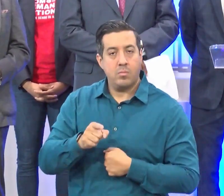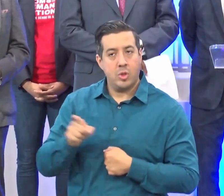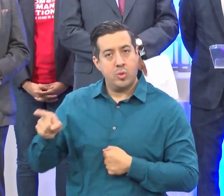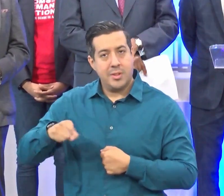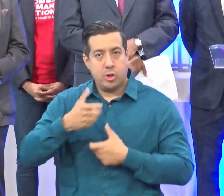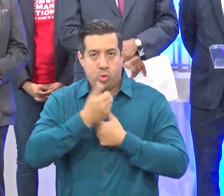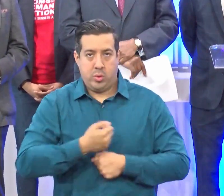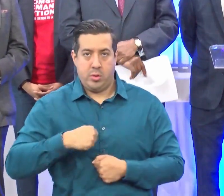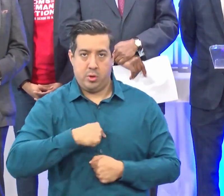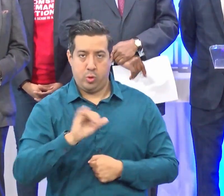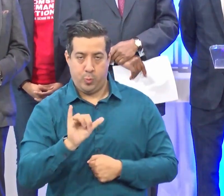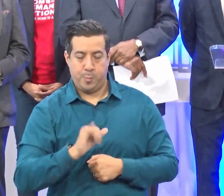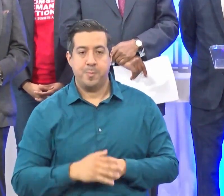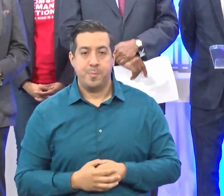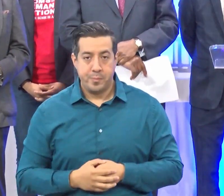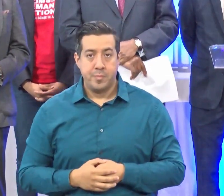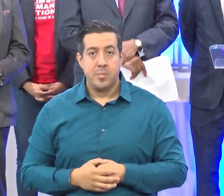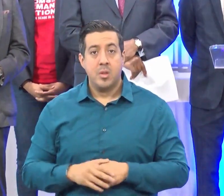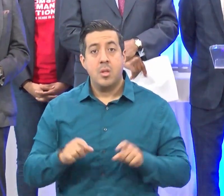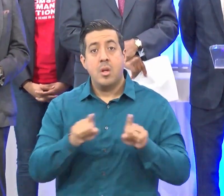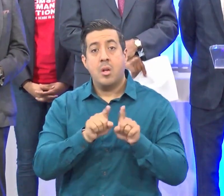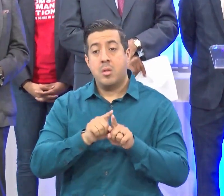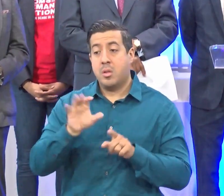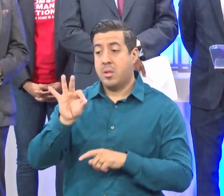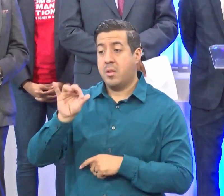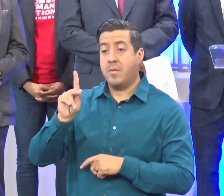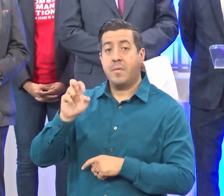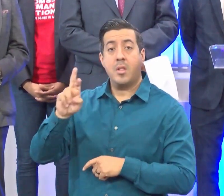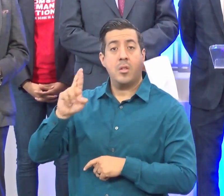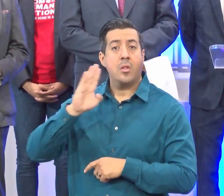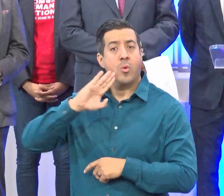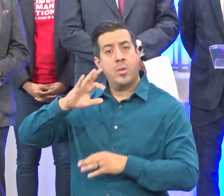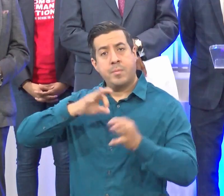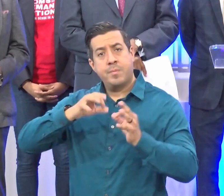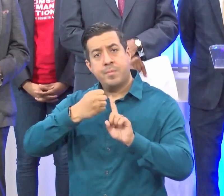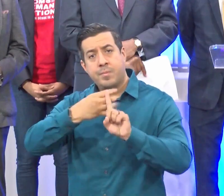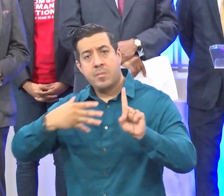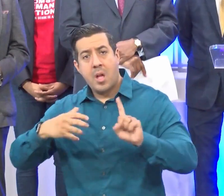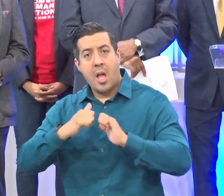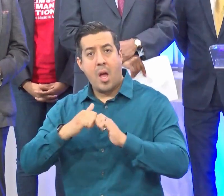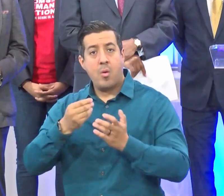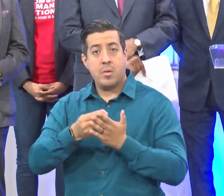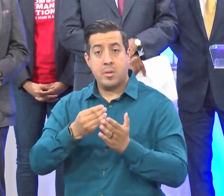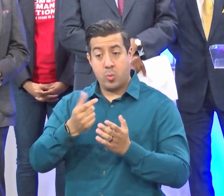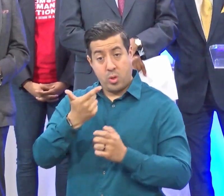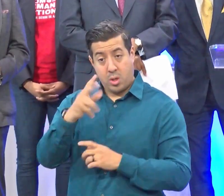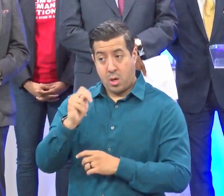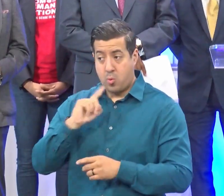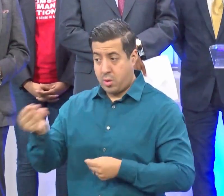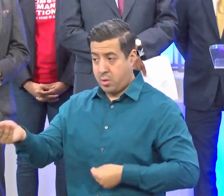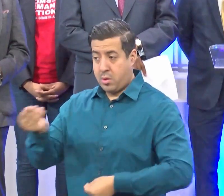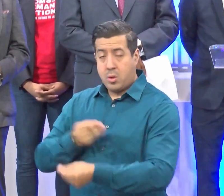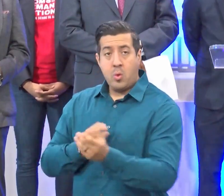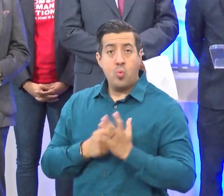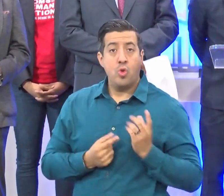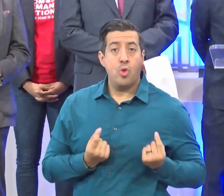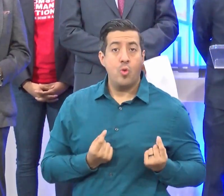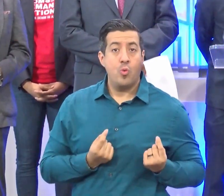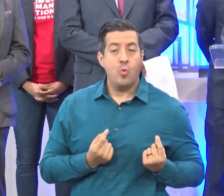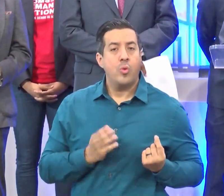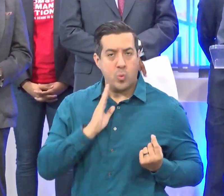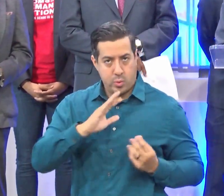In a few minutes, Chief Fennum will describe more of the process of handling the weapons turned in. And look, I know